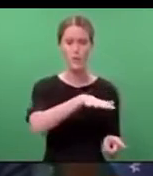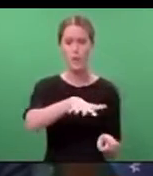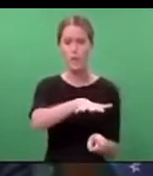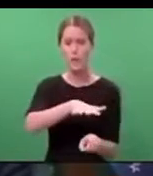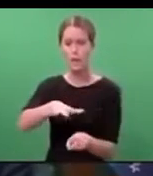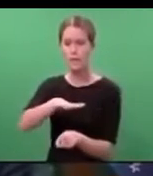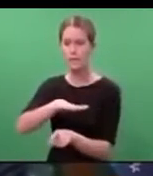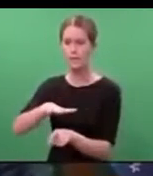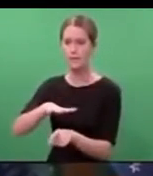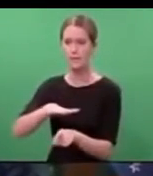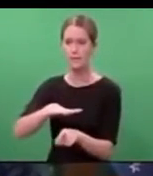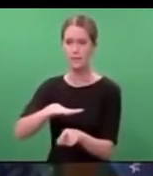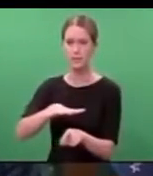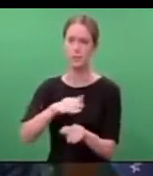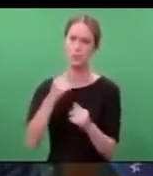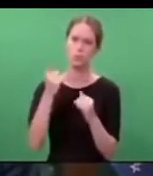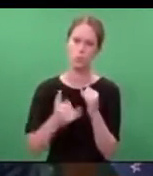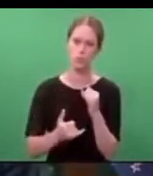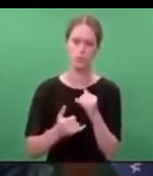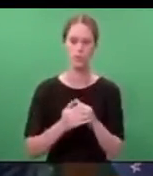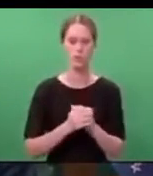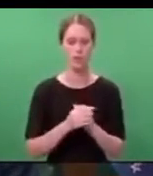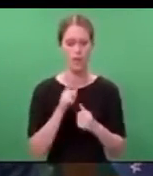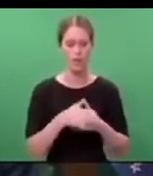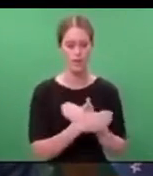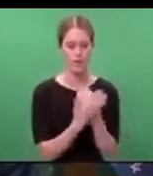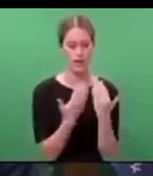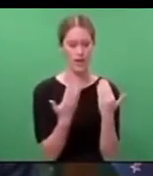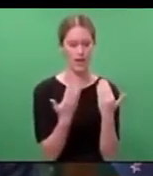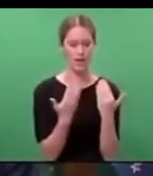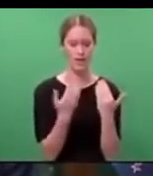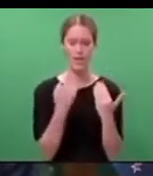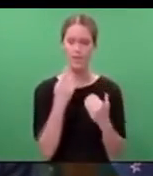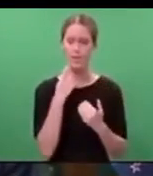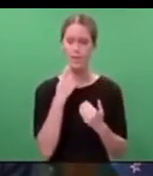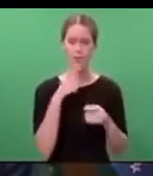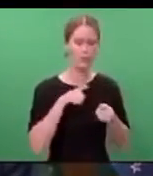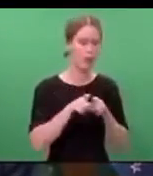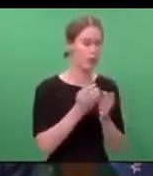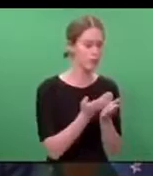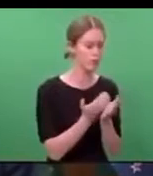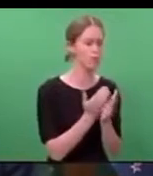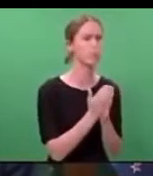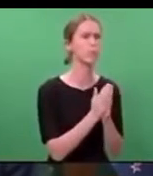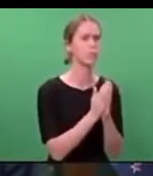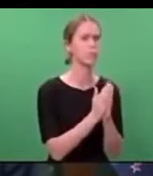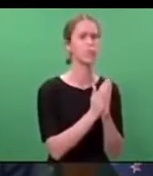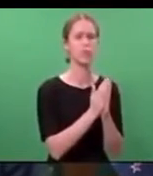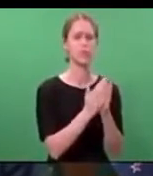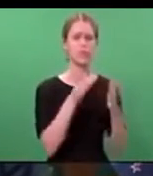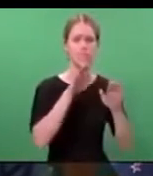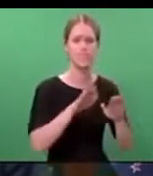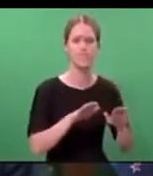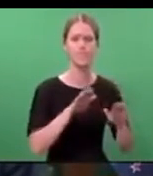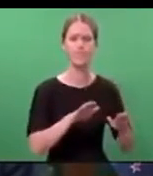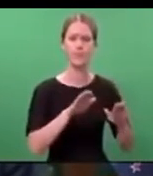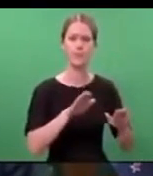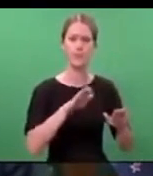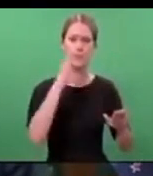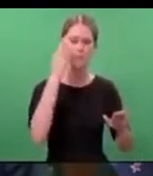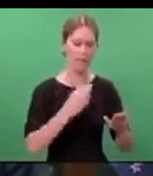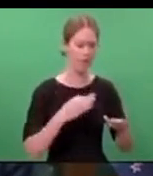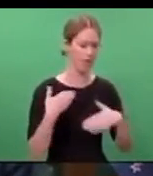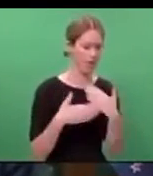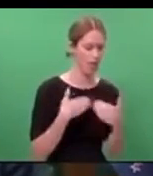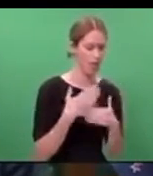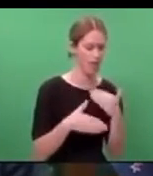it was more than that. It was the day that the simple act of prayer, of practising their Muslim faith